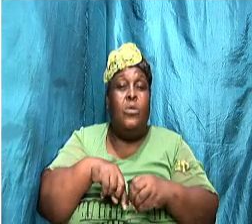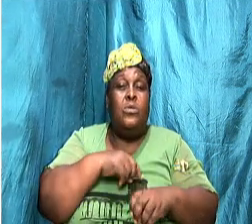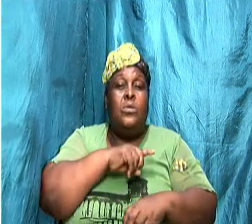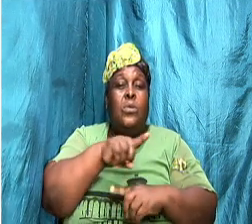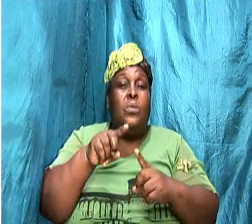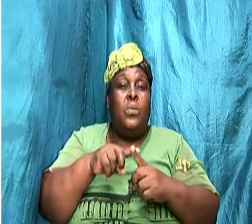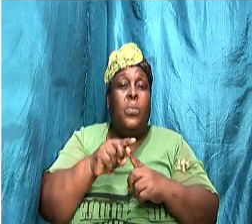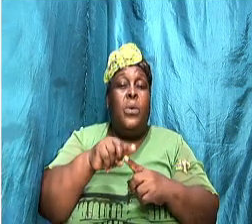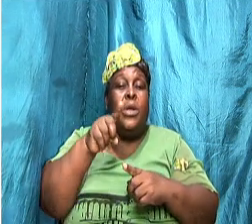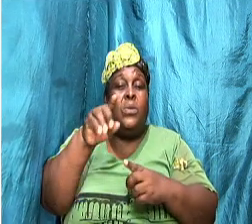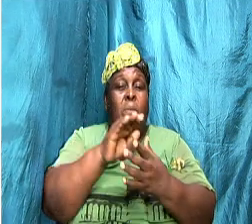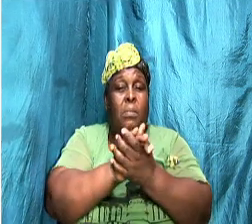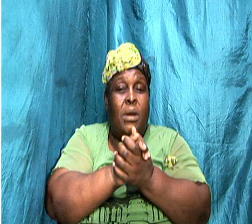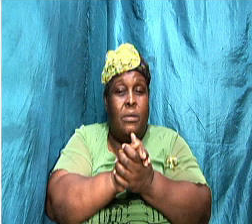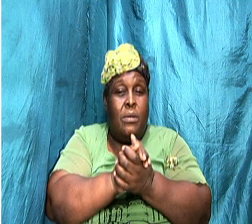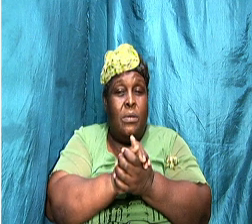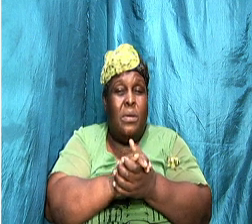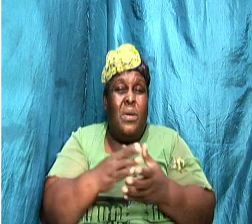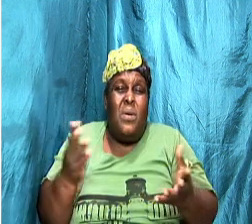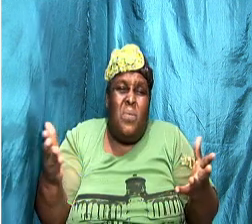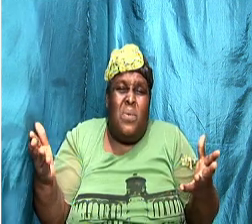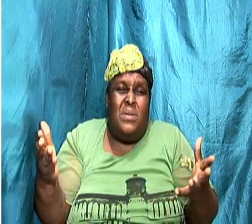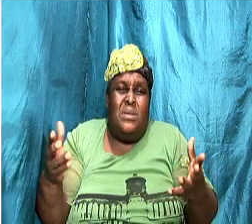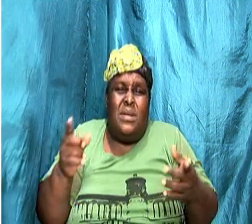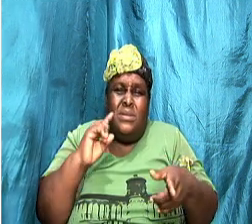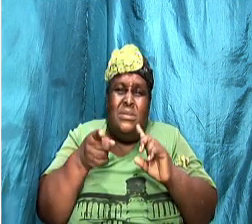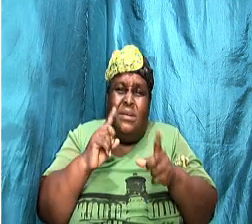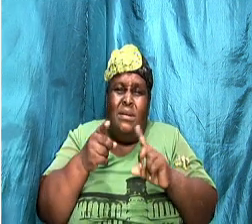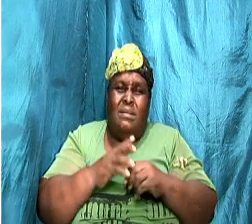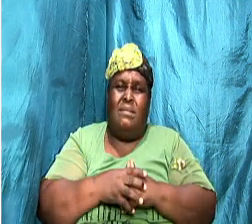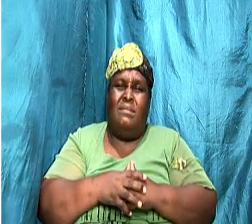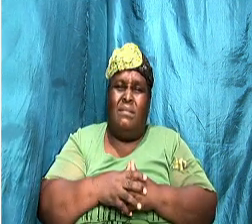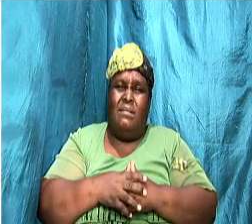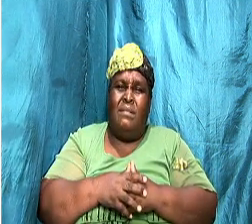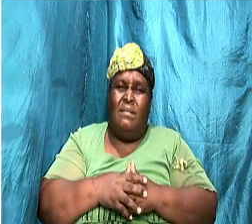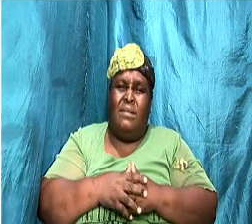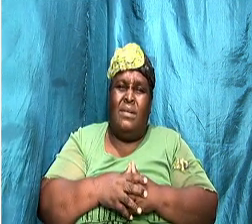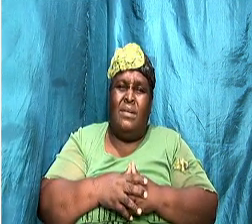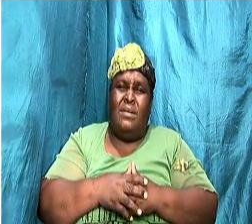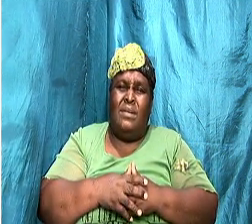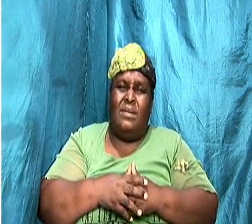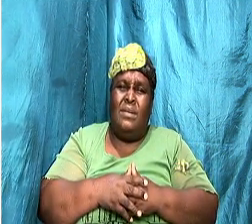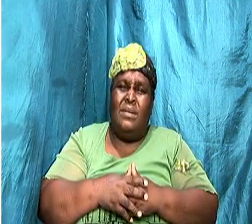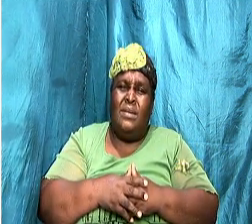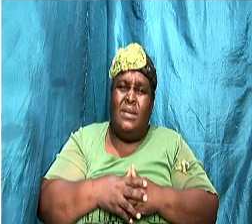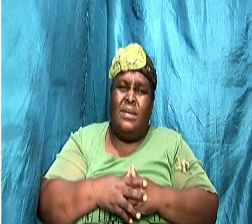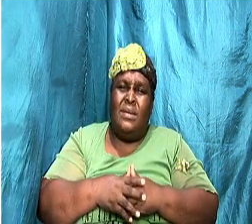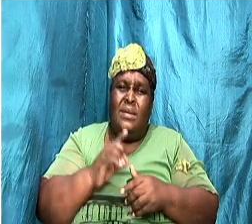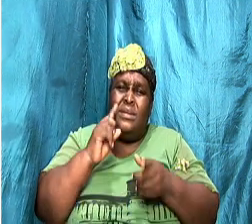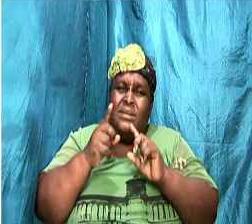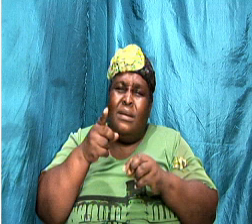what is it that I want to talk about talk about your aspiration talk about your dreams